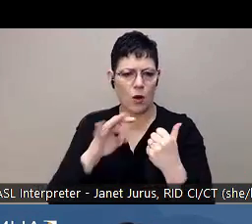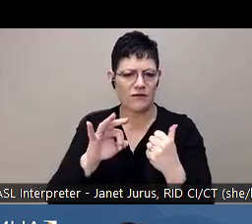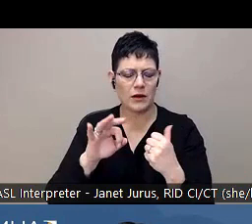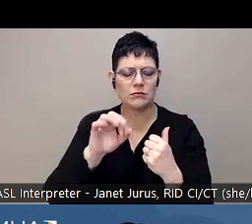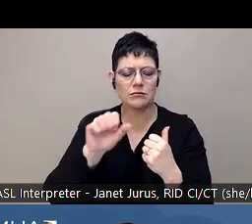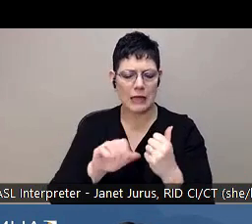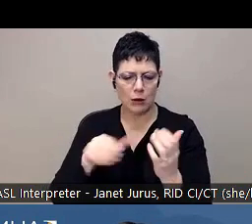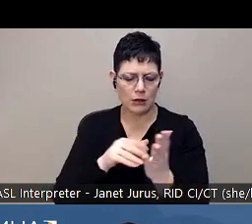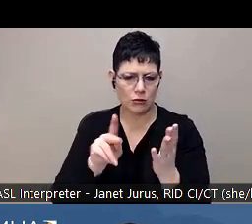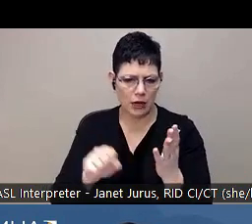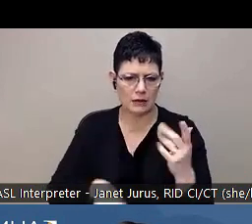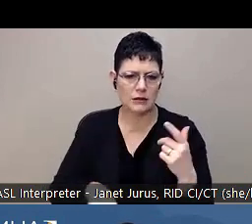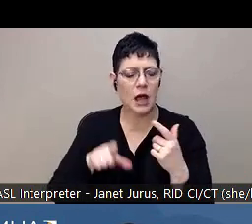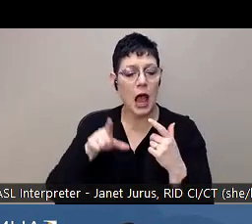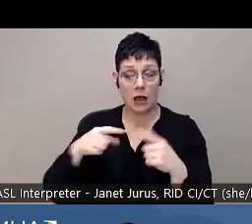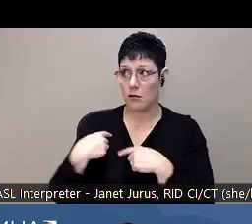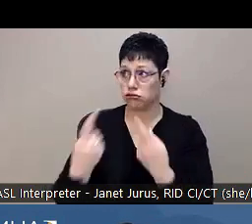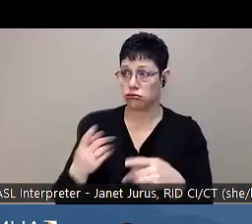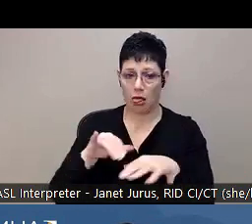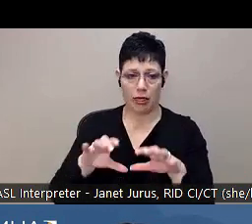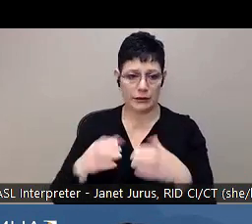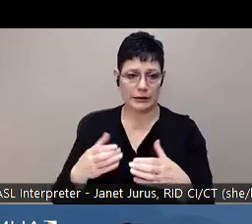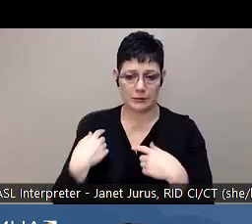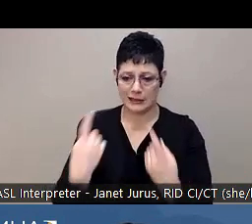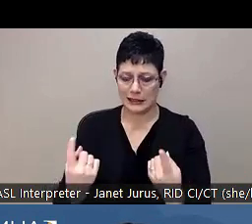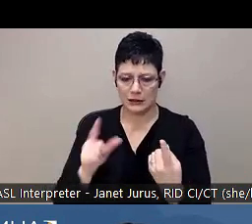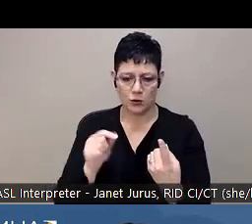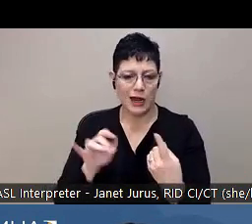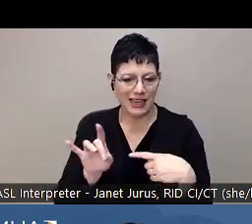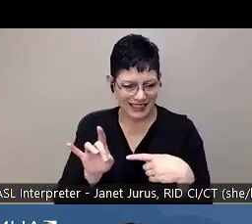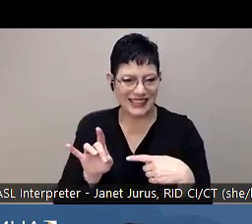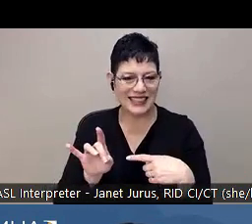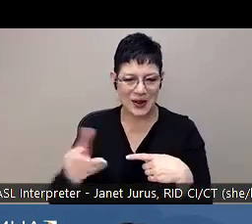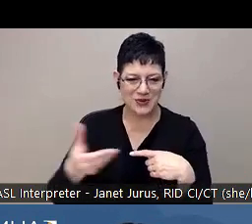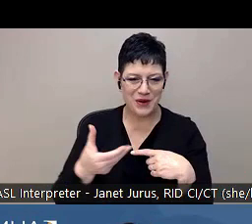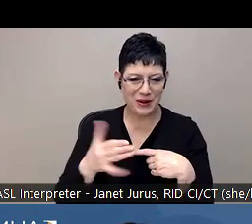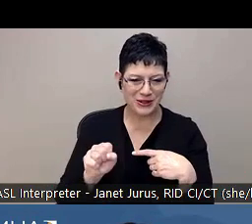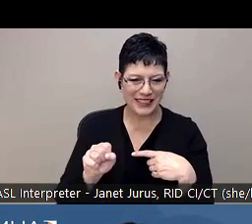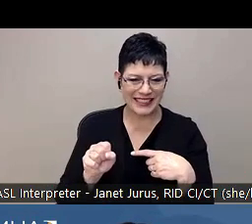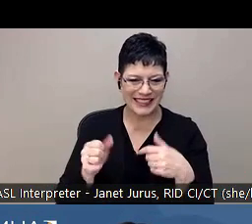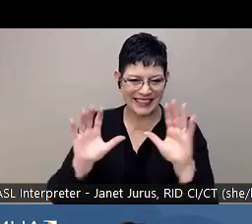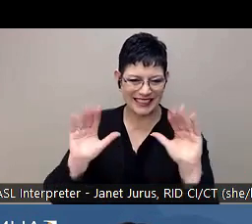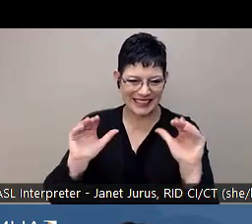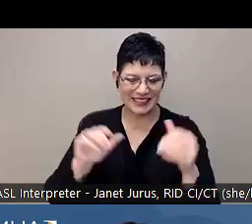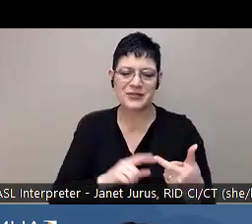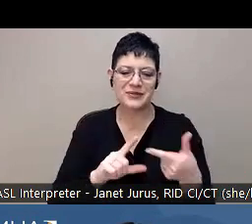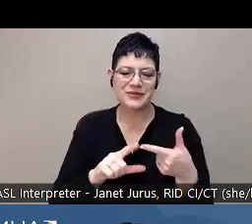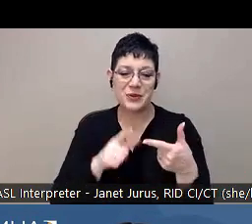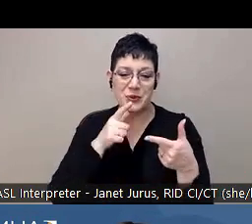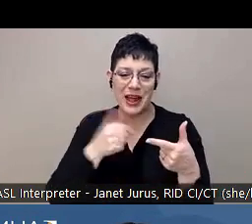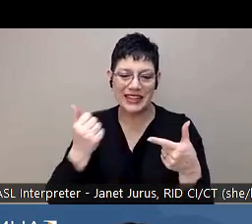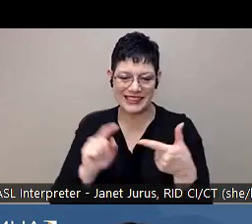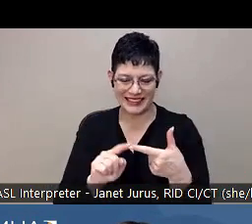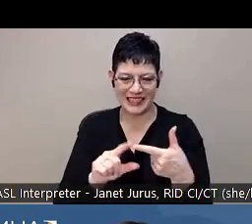Central Kansas. He's been on the prevention team since 2018. Welcome, Chris. We also have